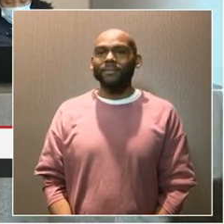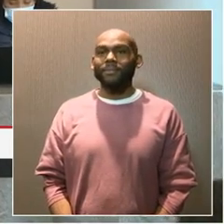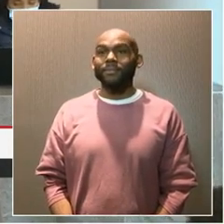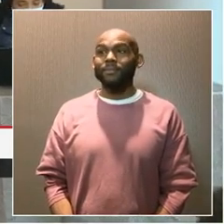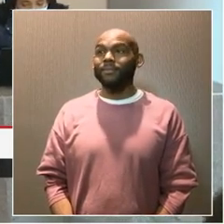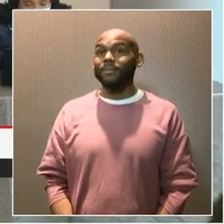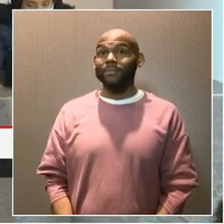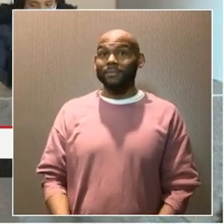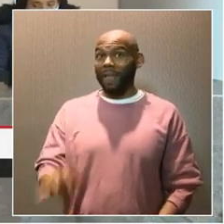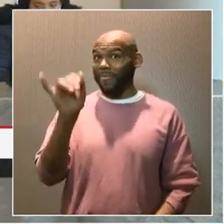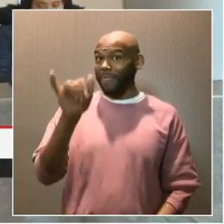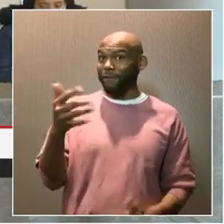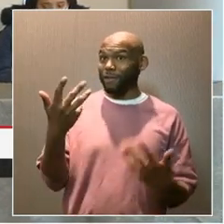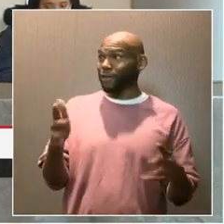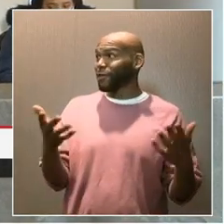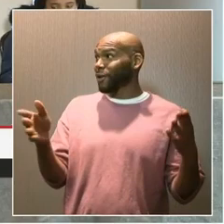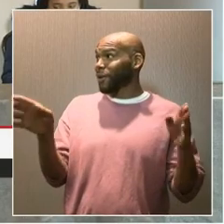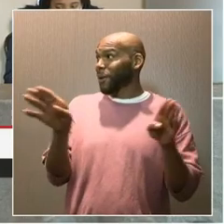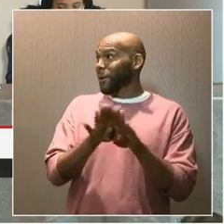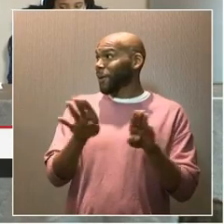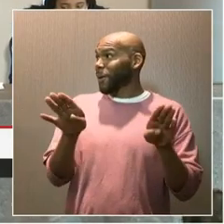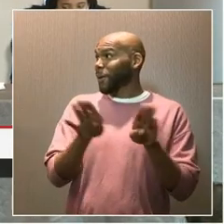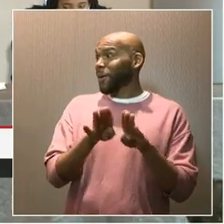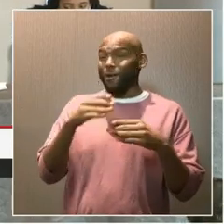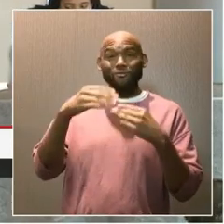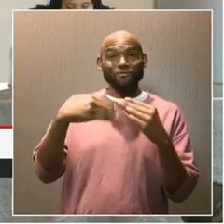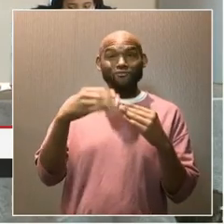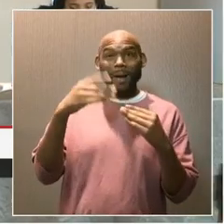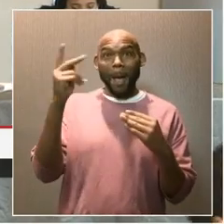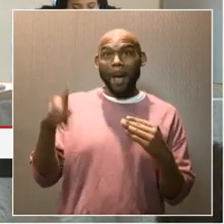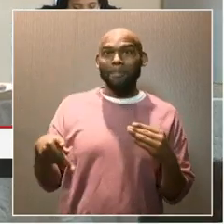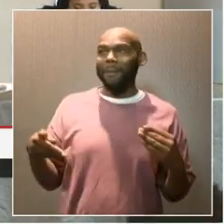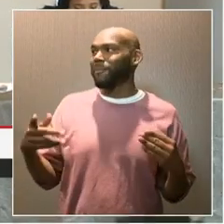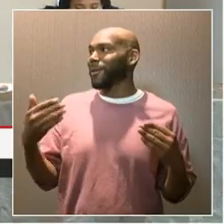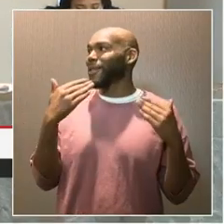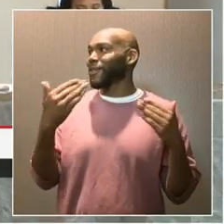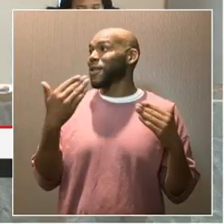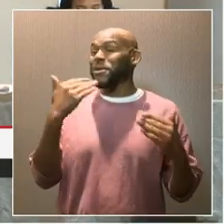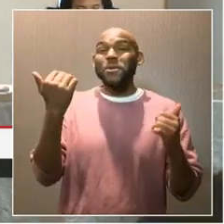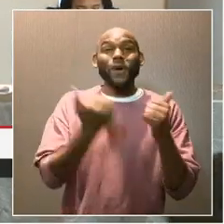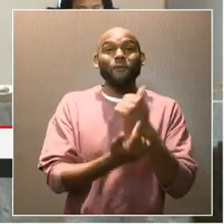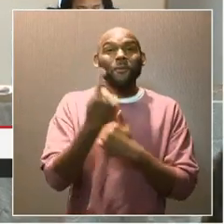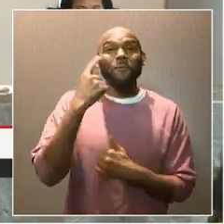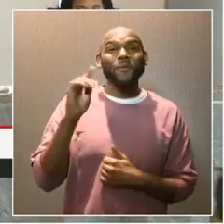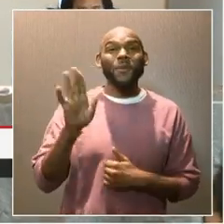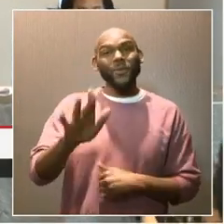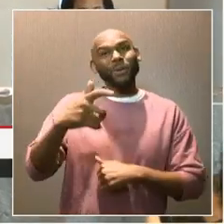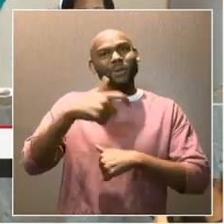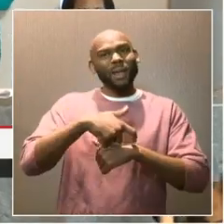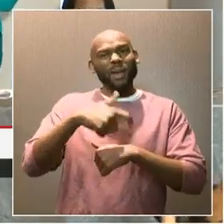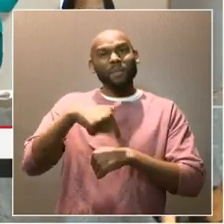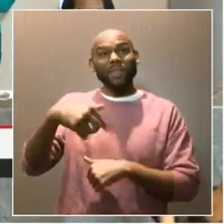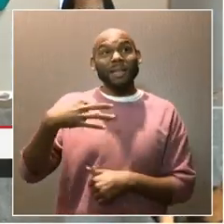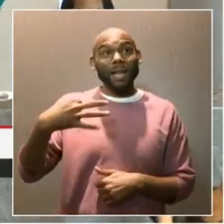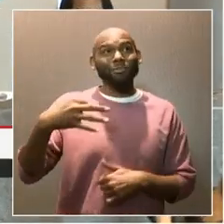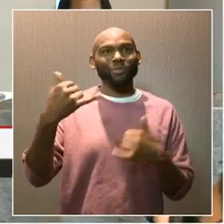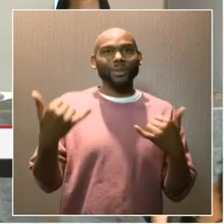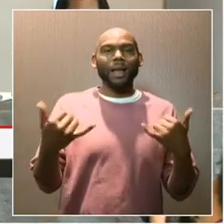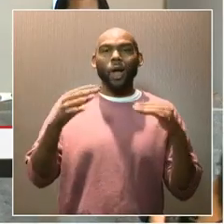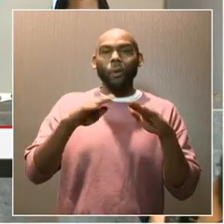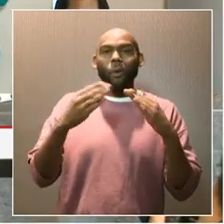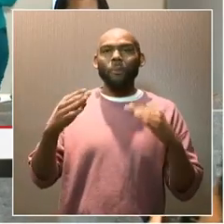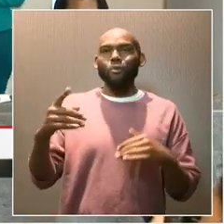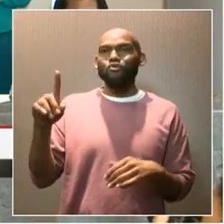Is that the closeout, closeout? You want to closeout, closeout, closeout. Thank you, everybody, for your time today. This application is open.